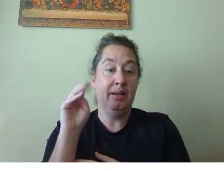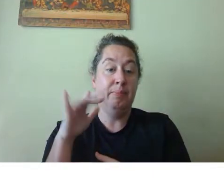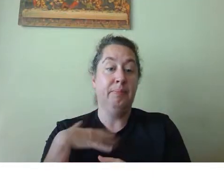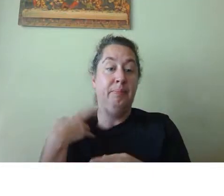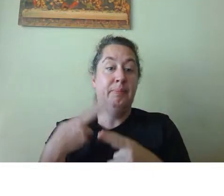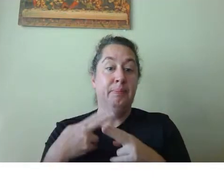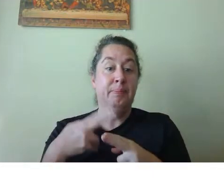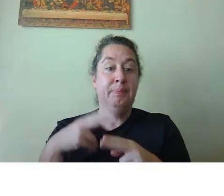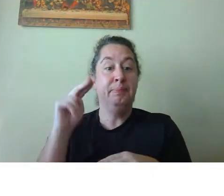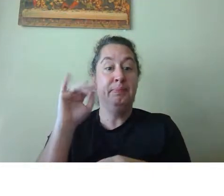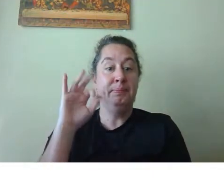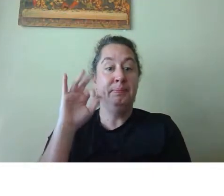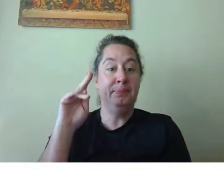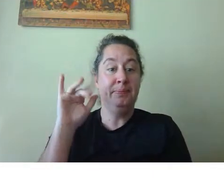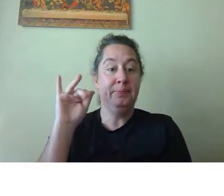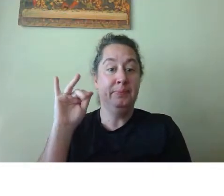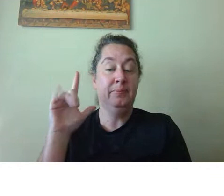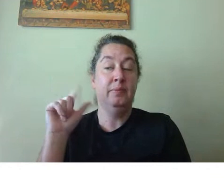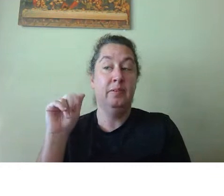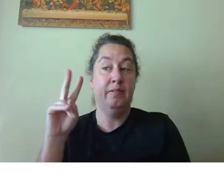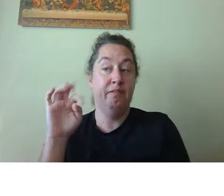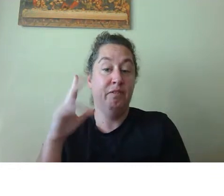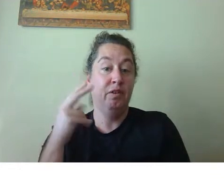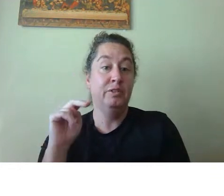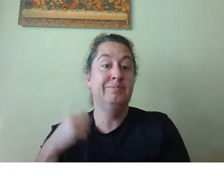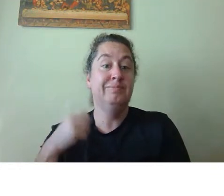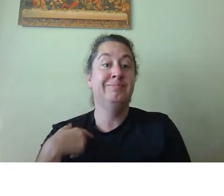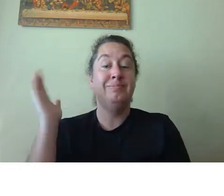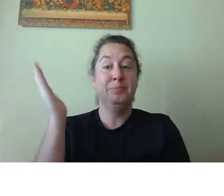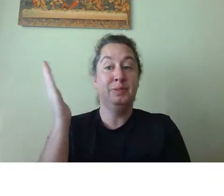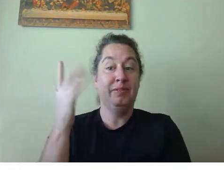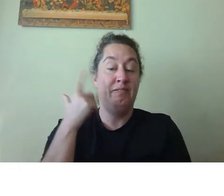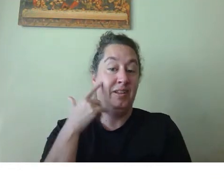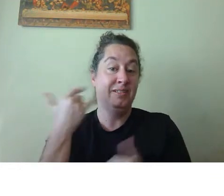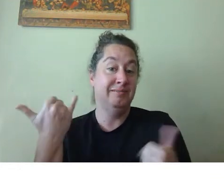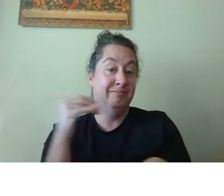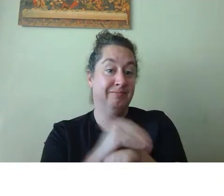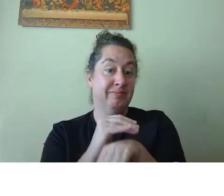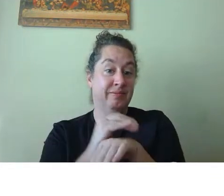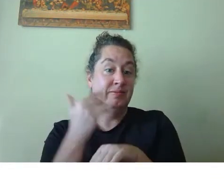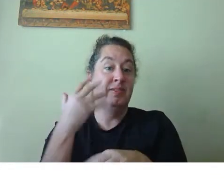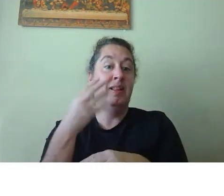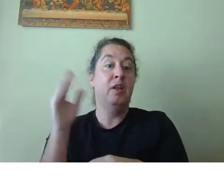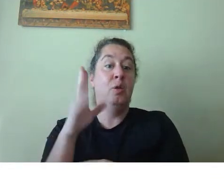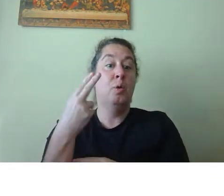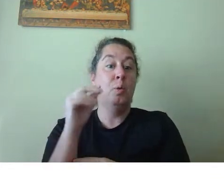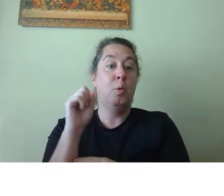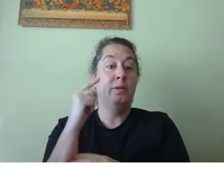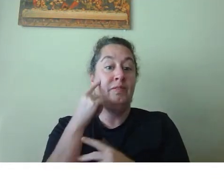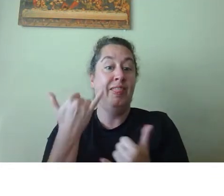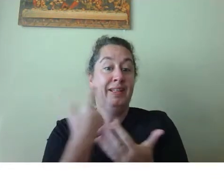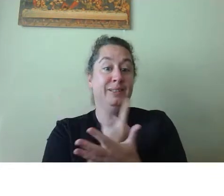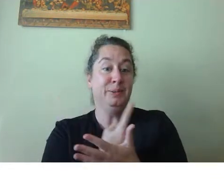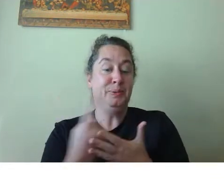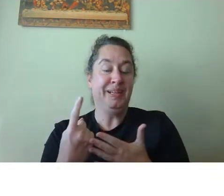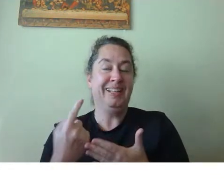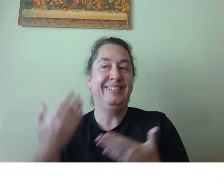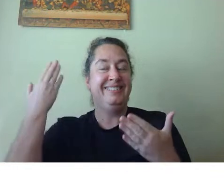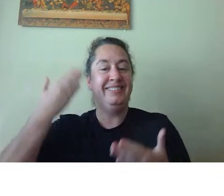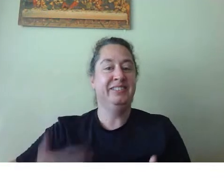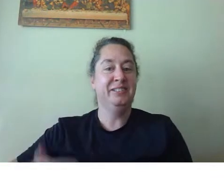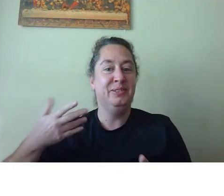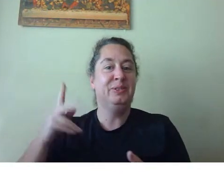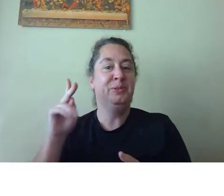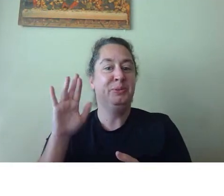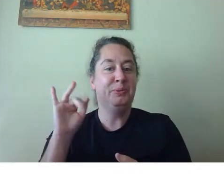I am your presenter for this session tonight and your host for the Academy this week. This is my friend Christy and she